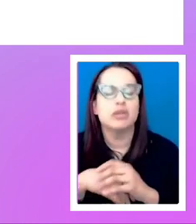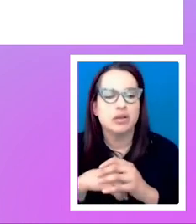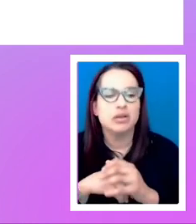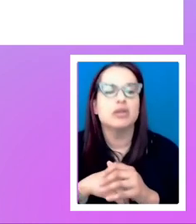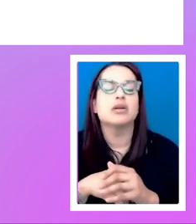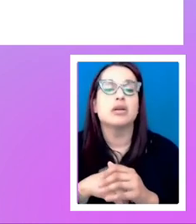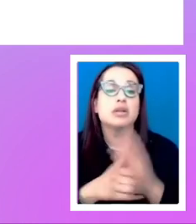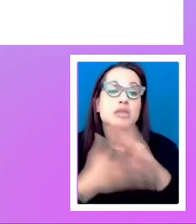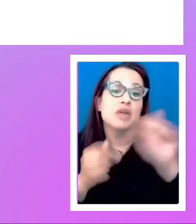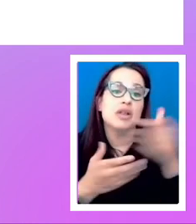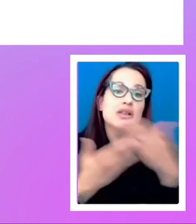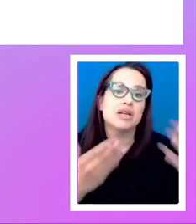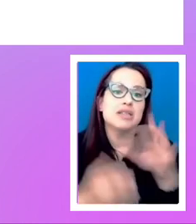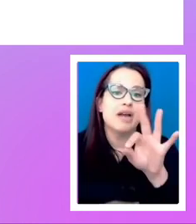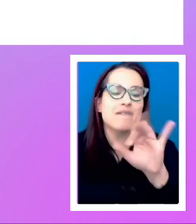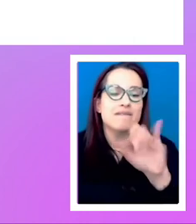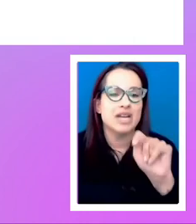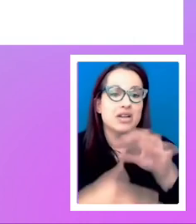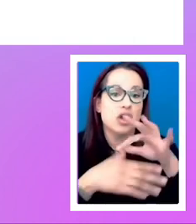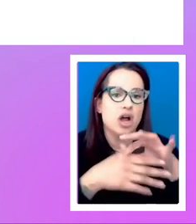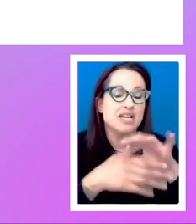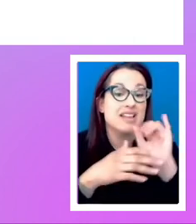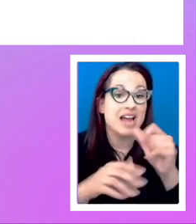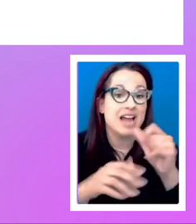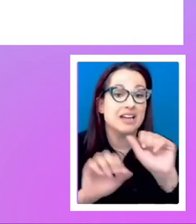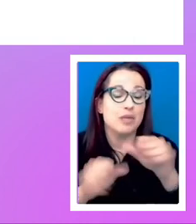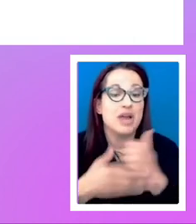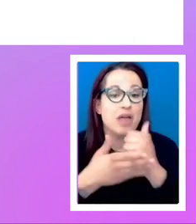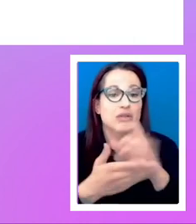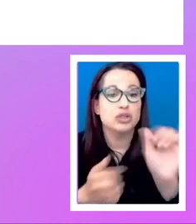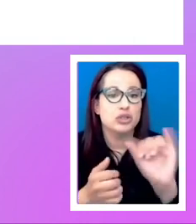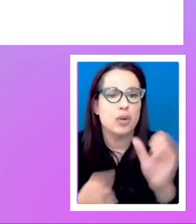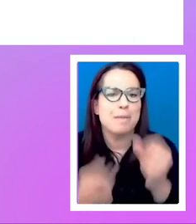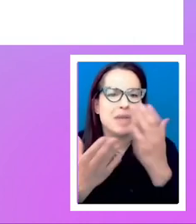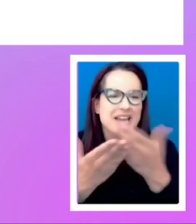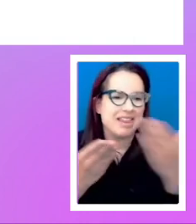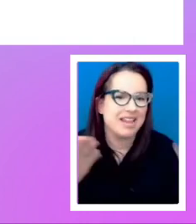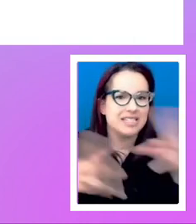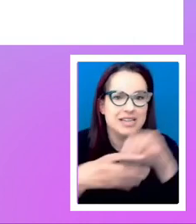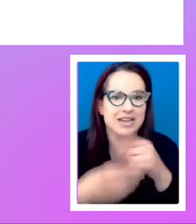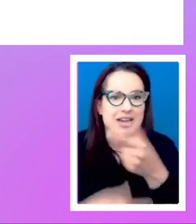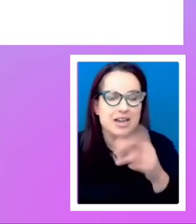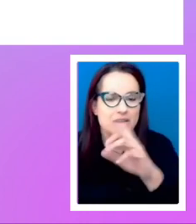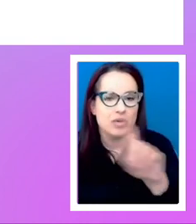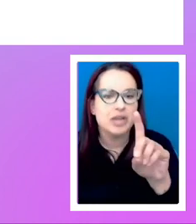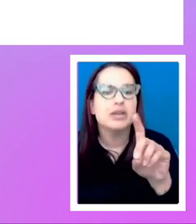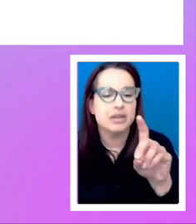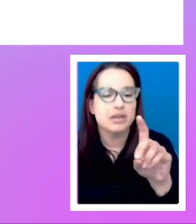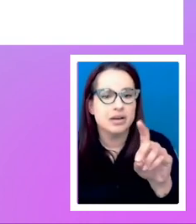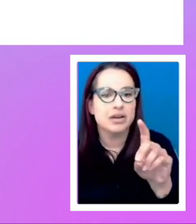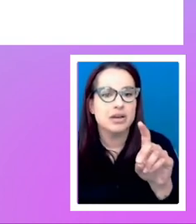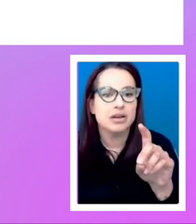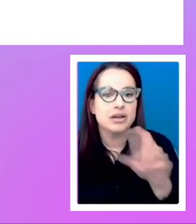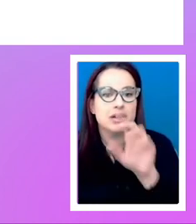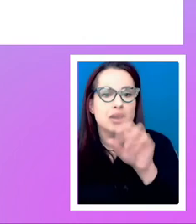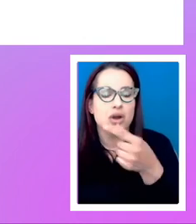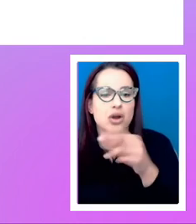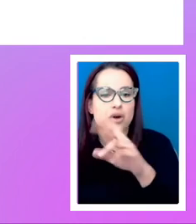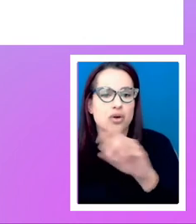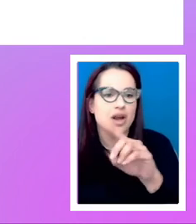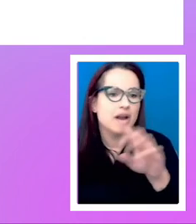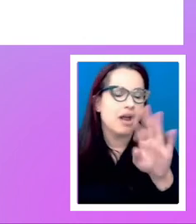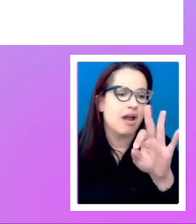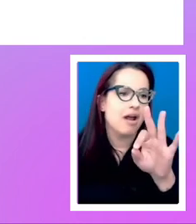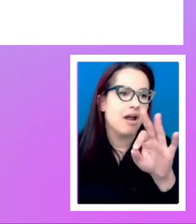the like fit content can be quite handy. That function, there's a whole bunch of stuff in grid, um, grid and flex box are both really good at sort of